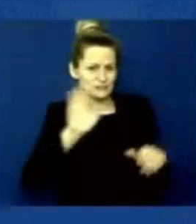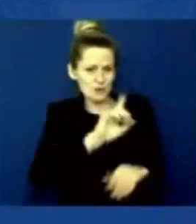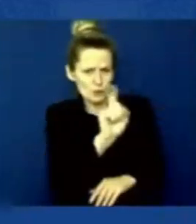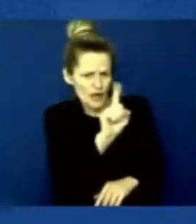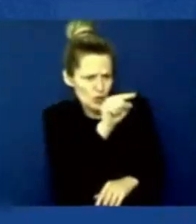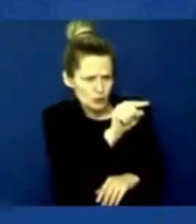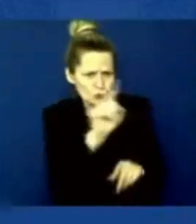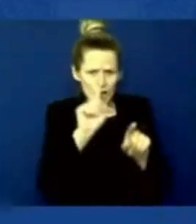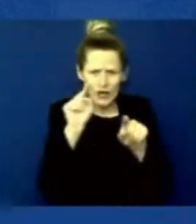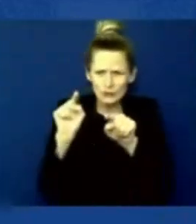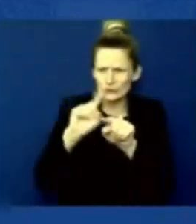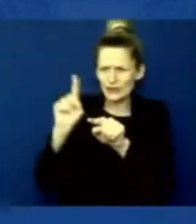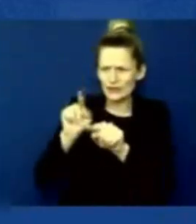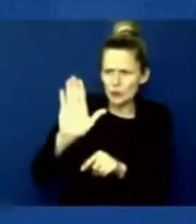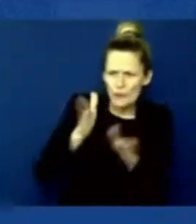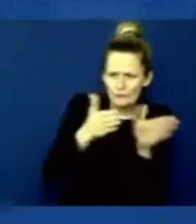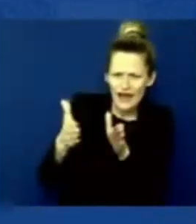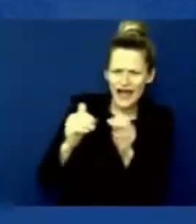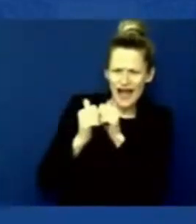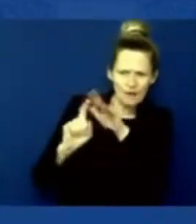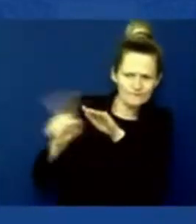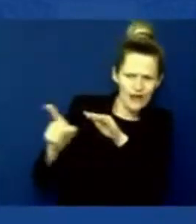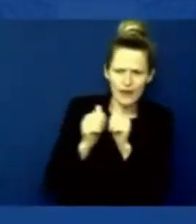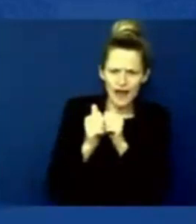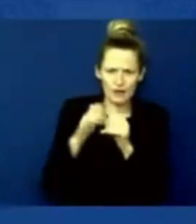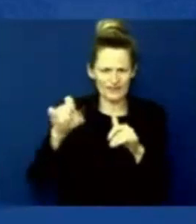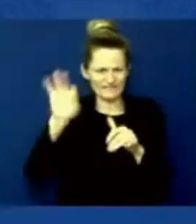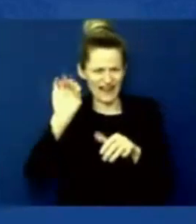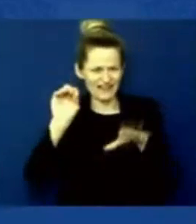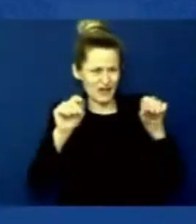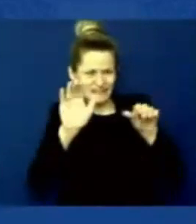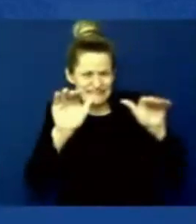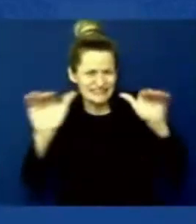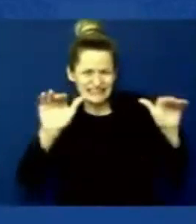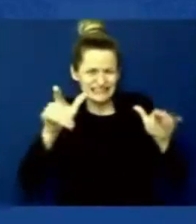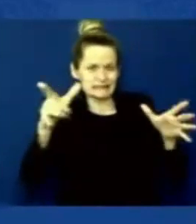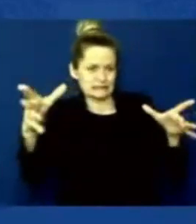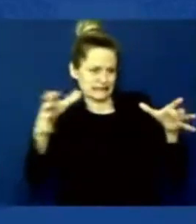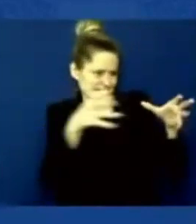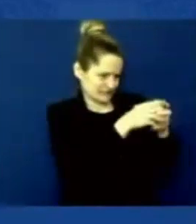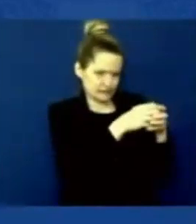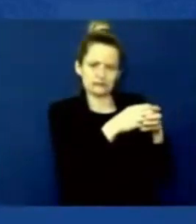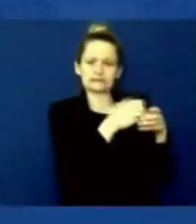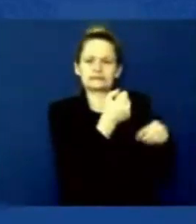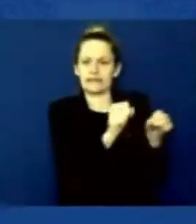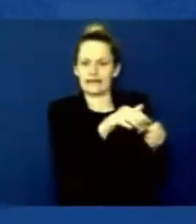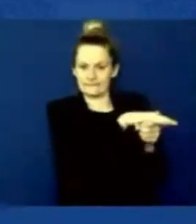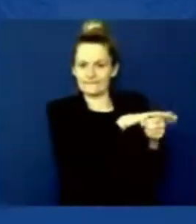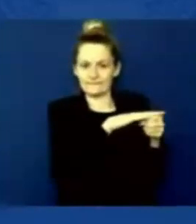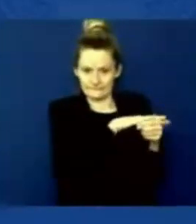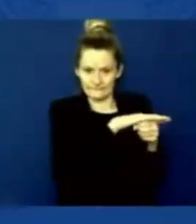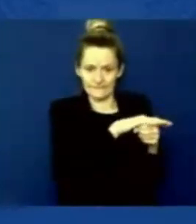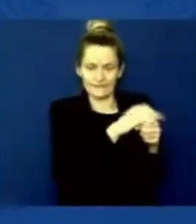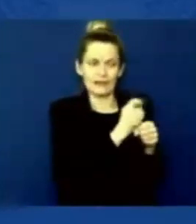executing a plan to move groups of these Americans to safety and to safely and effectively move them to the airport